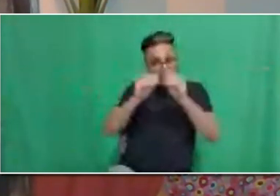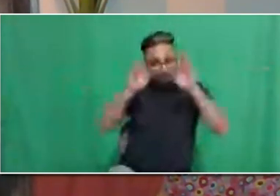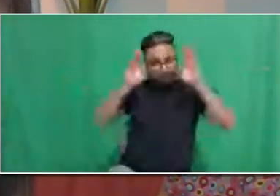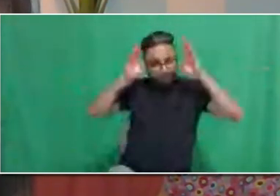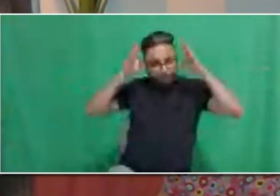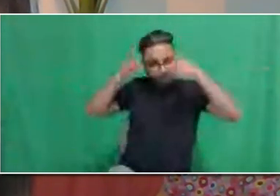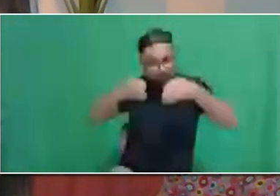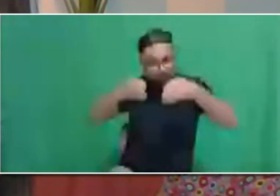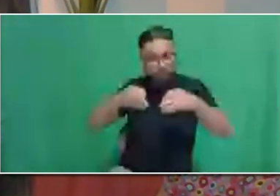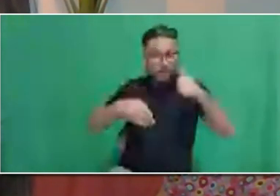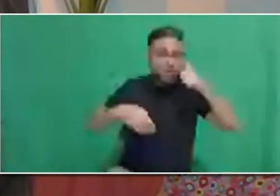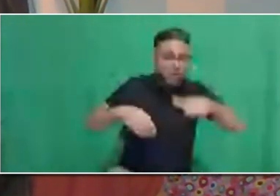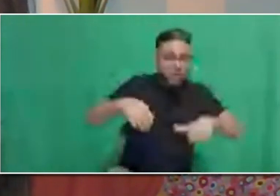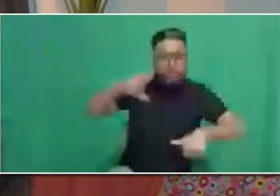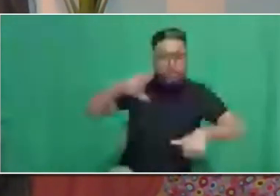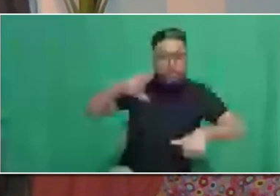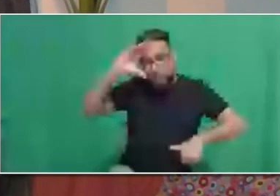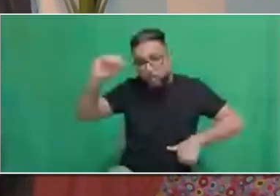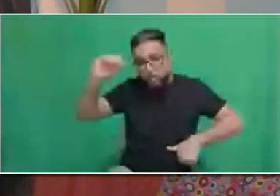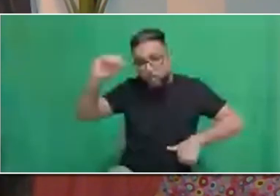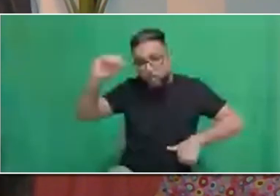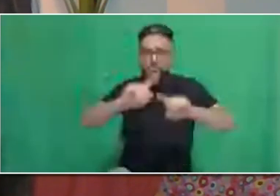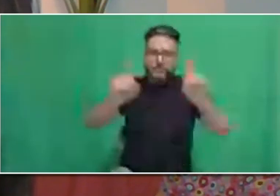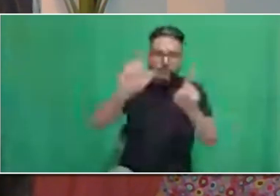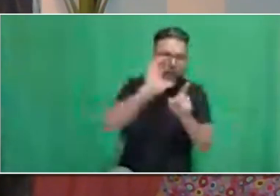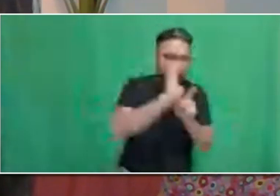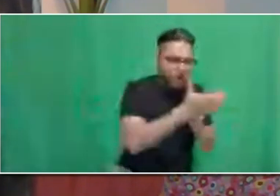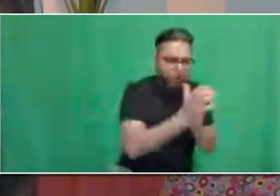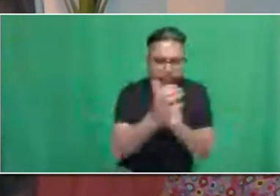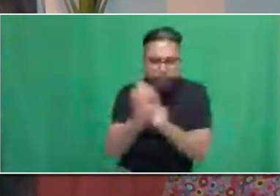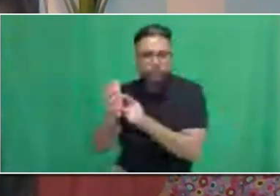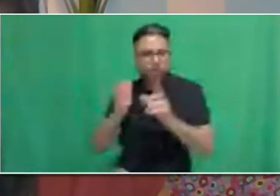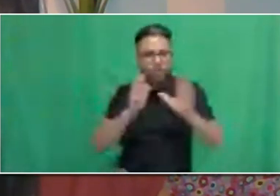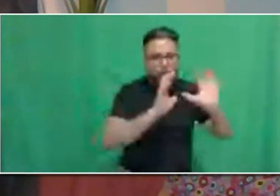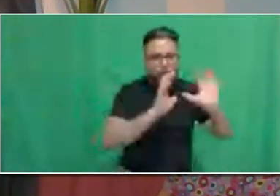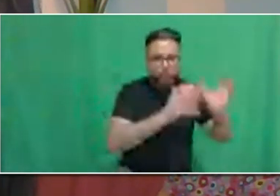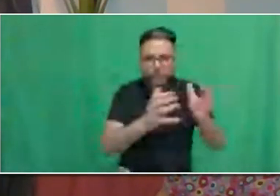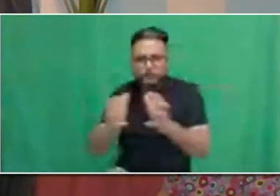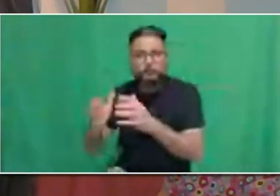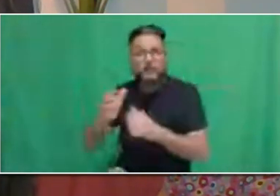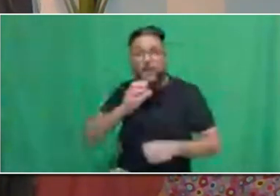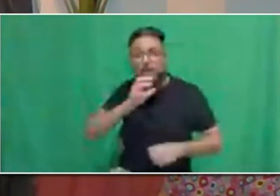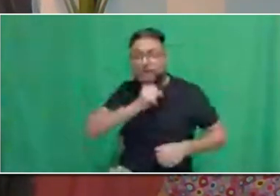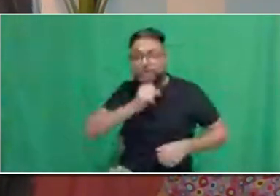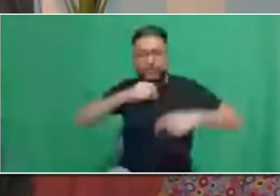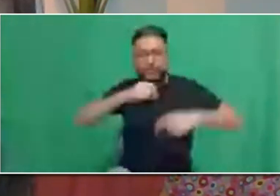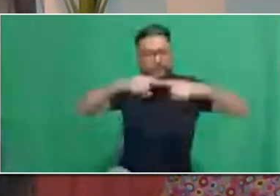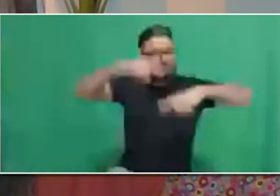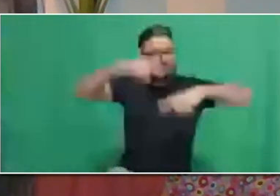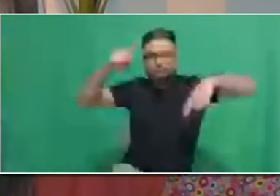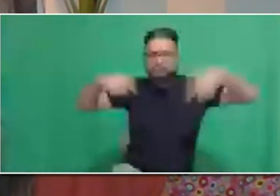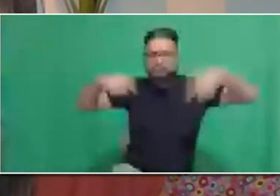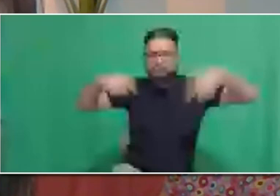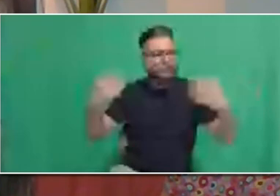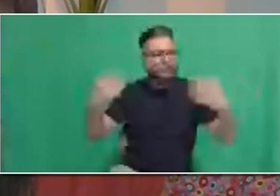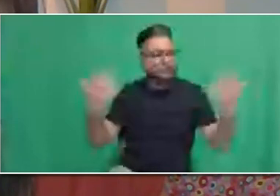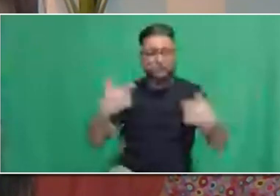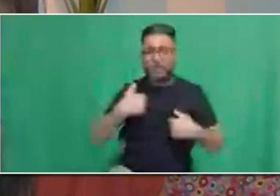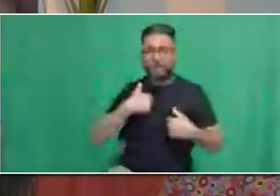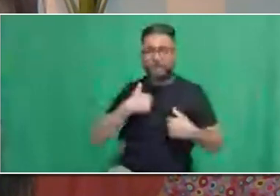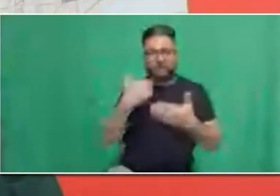number of positions coming up that are the perfect fit for new grads. And we want to make sure you're the first to know about these opportunities.